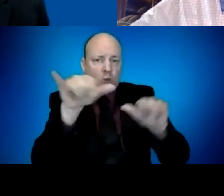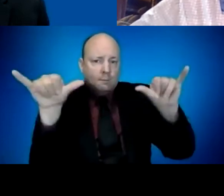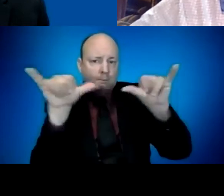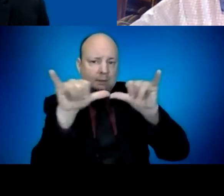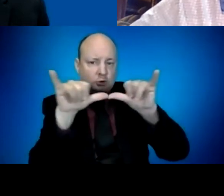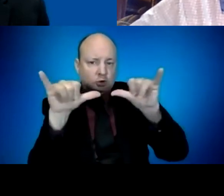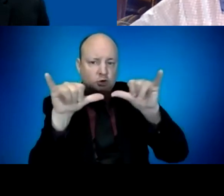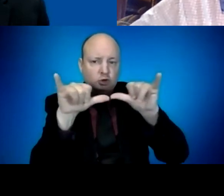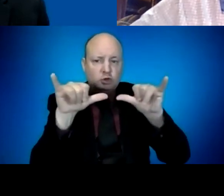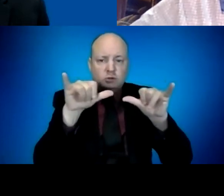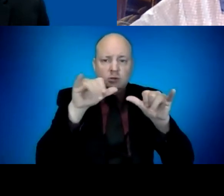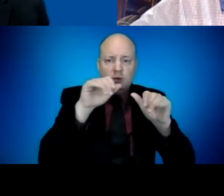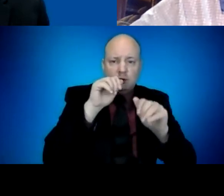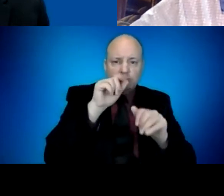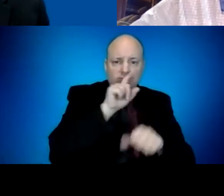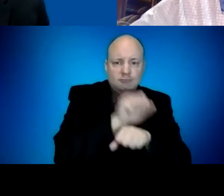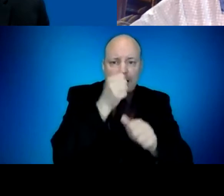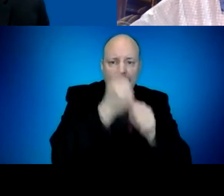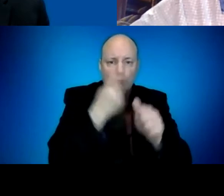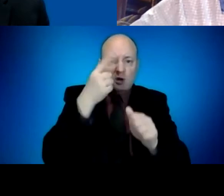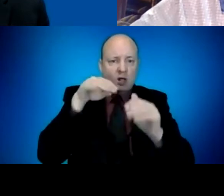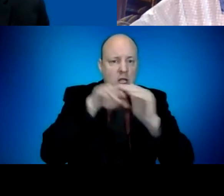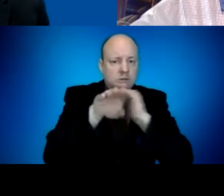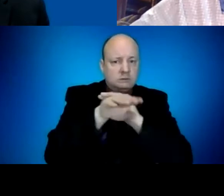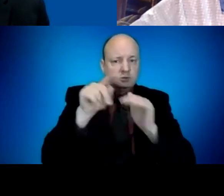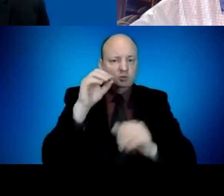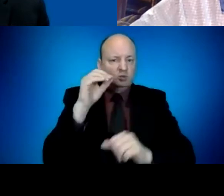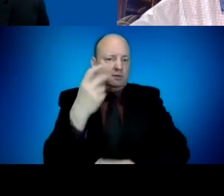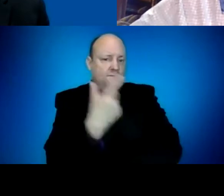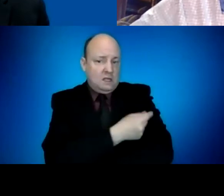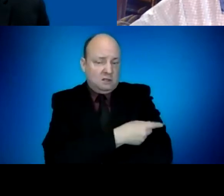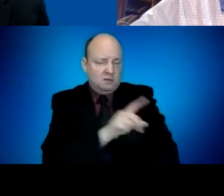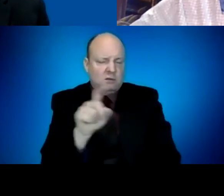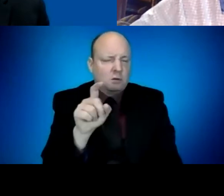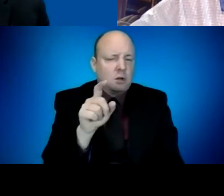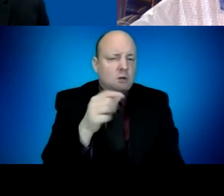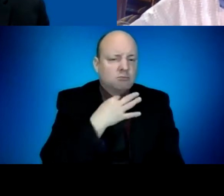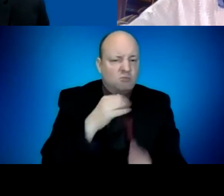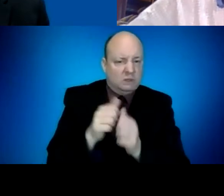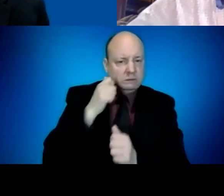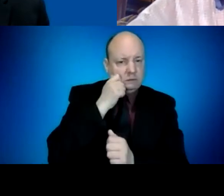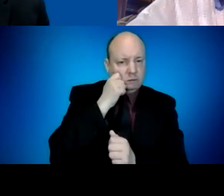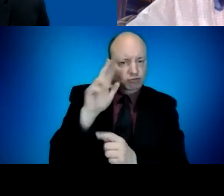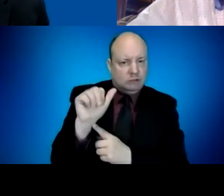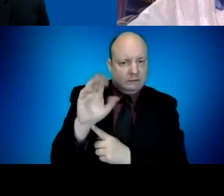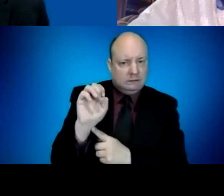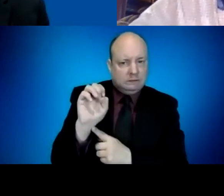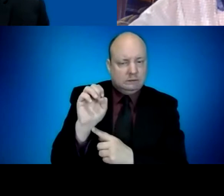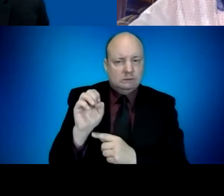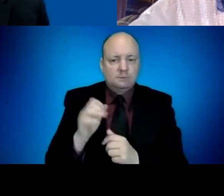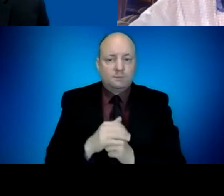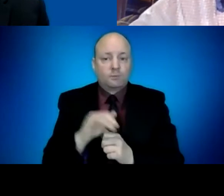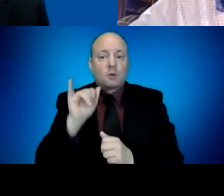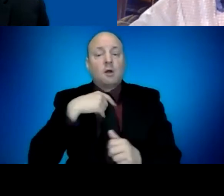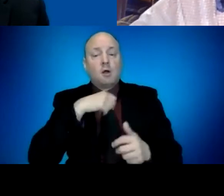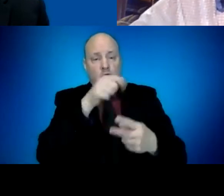reached, right? And also separately, you mentioned that the data, at least right now, is